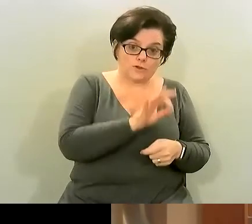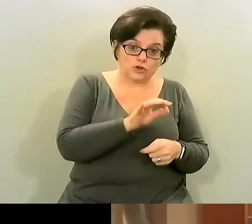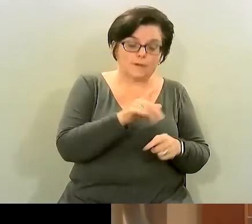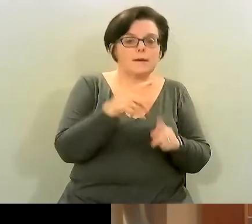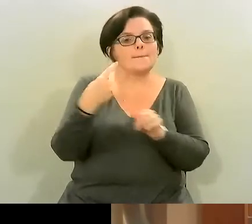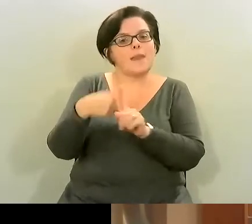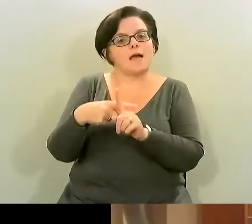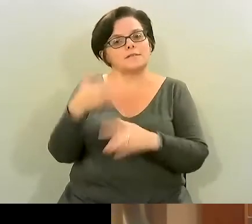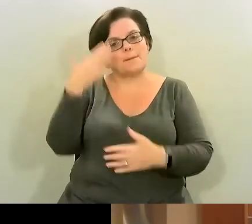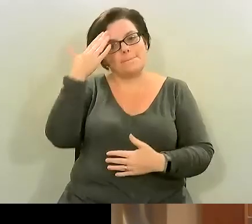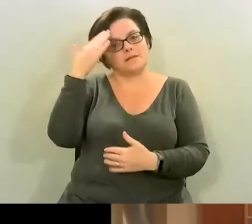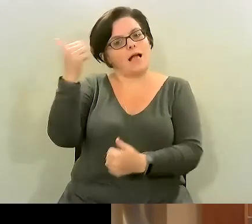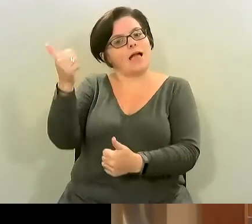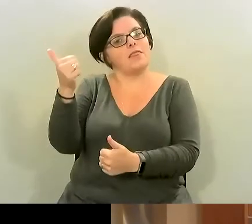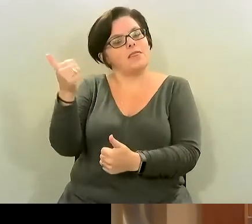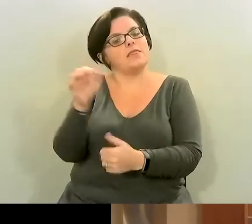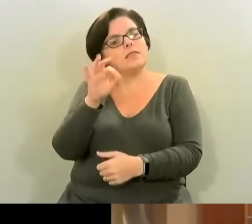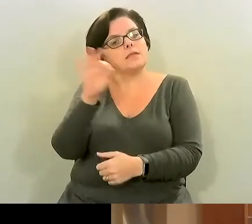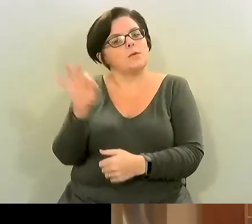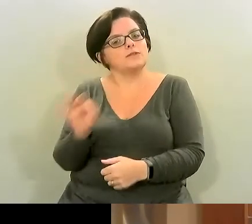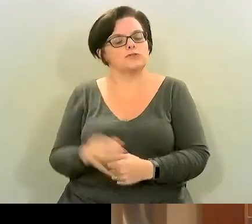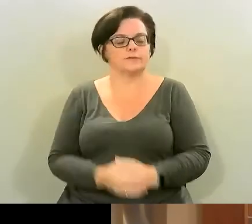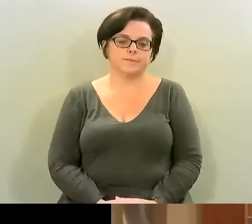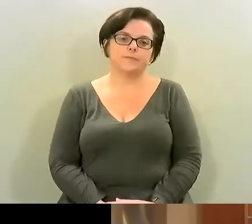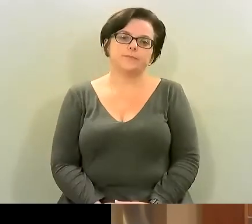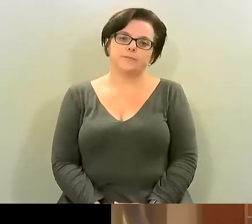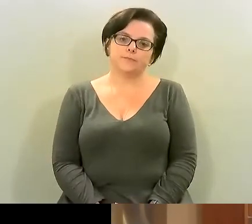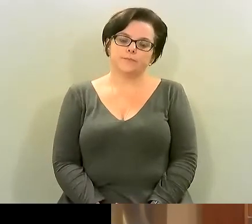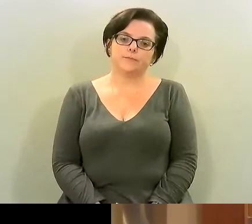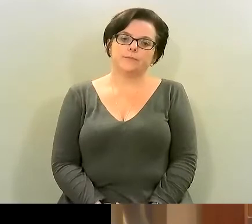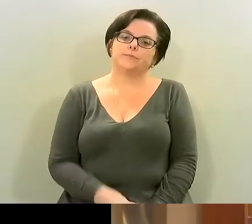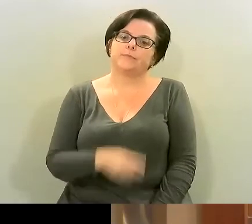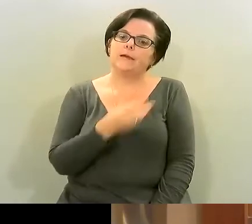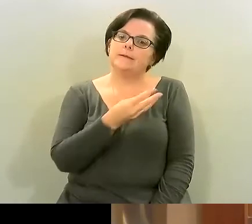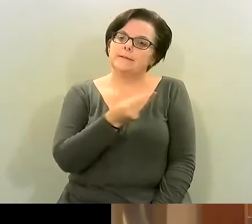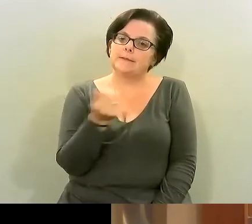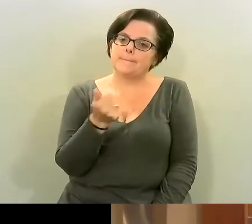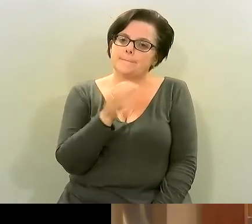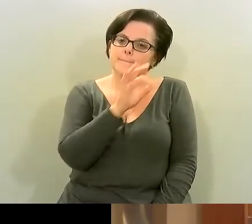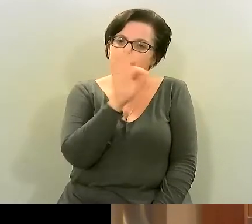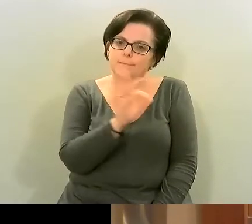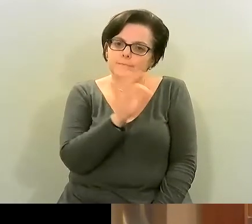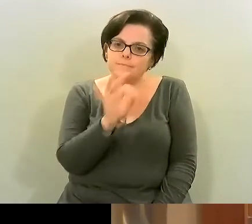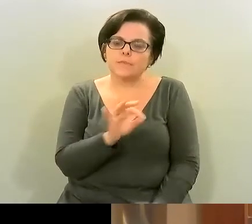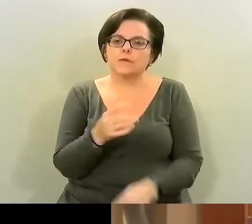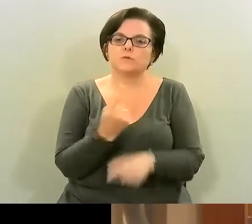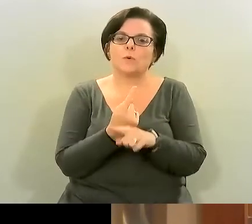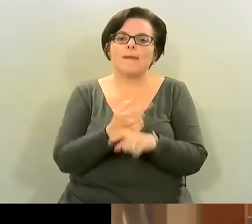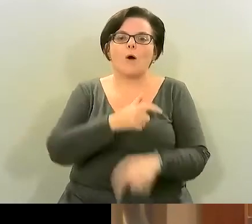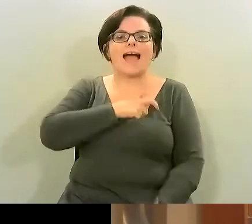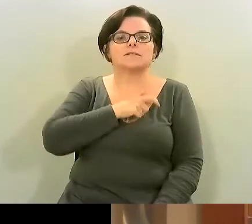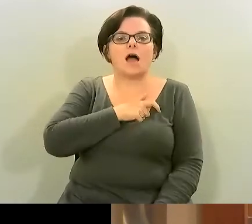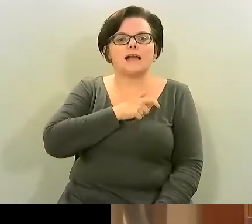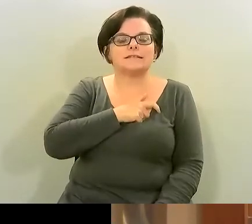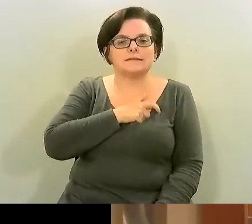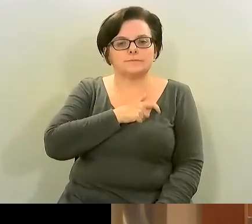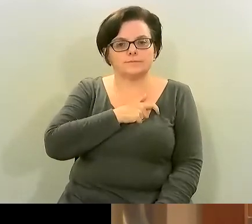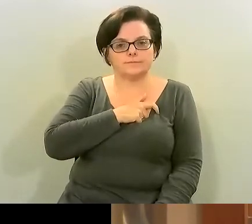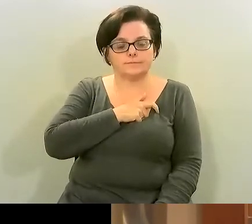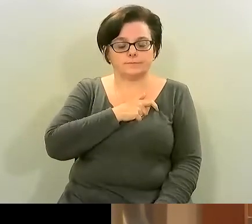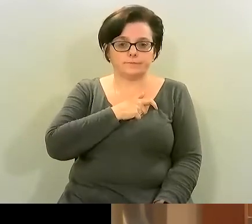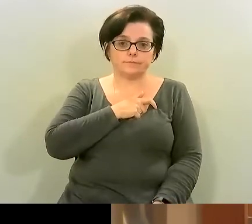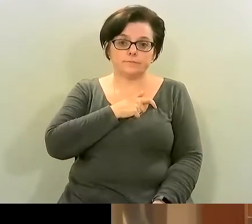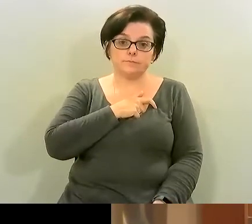questions that we're getting um it's a couple of people talking about um anxiety specifically are the